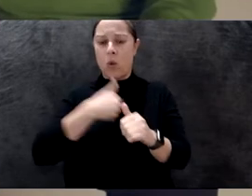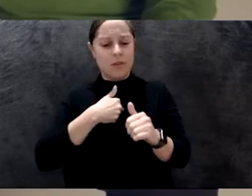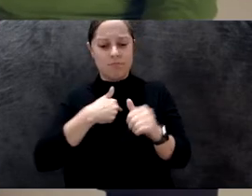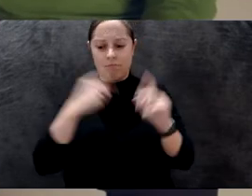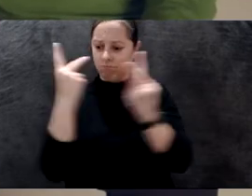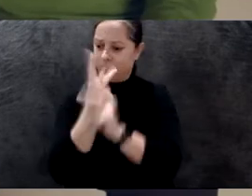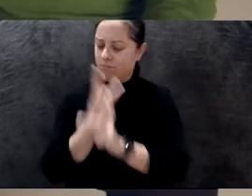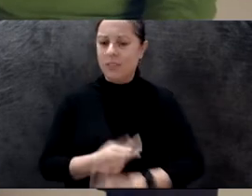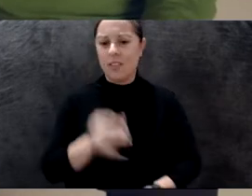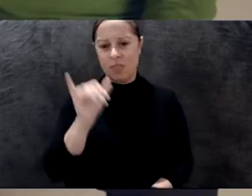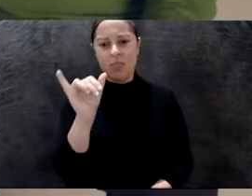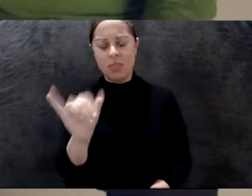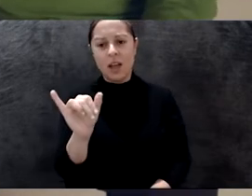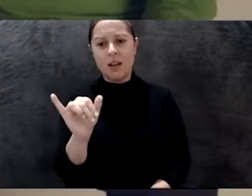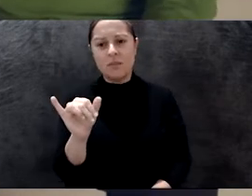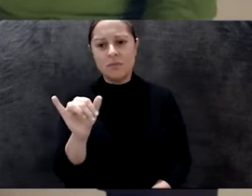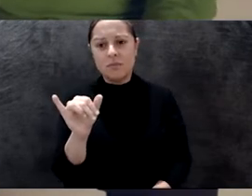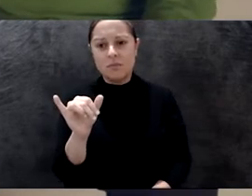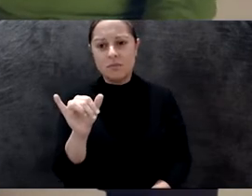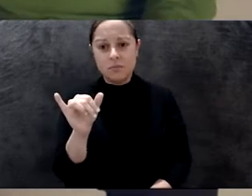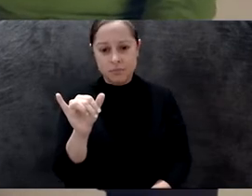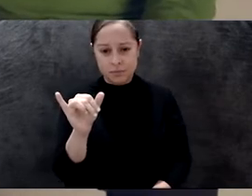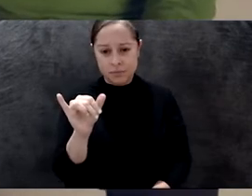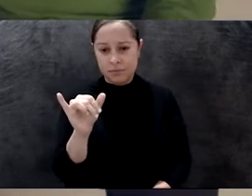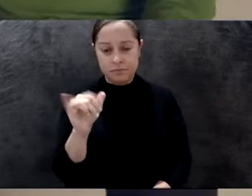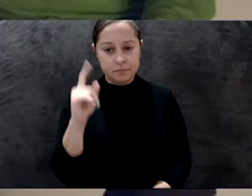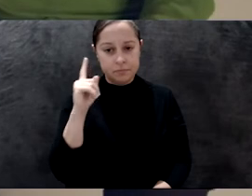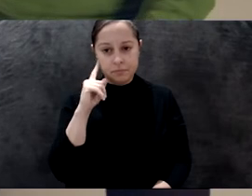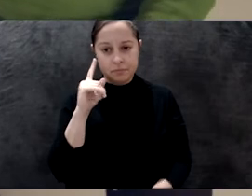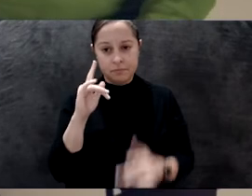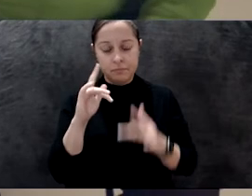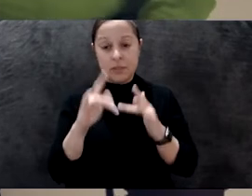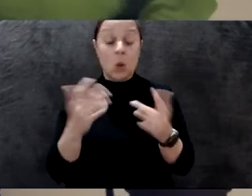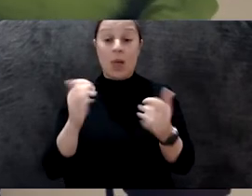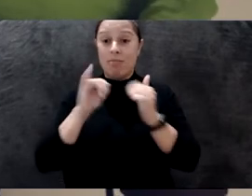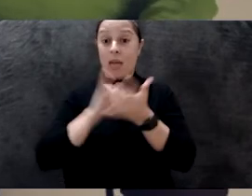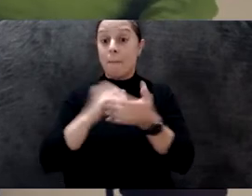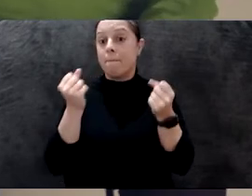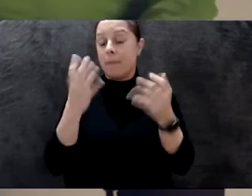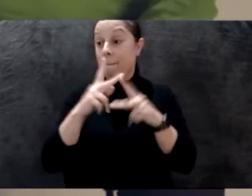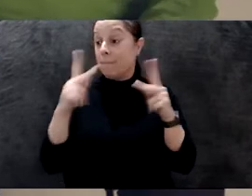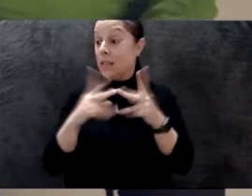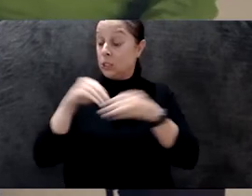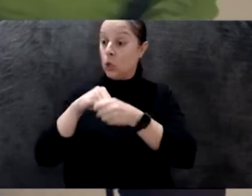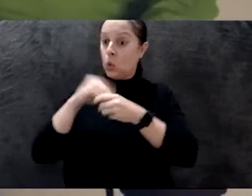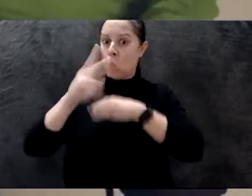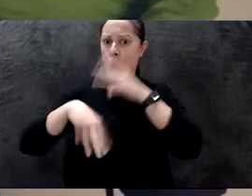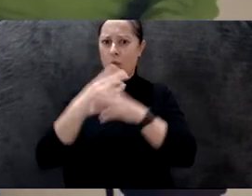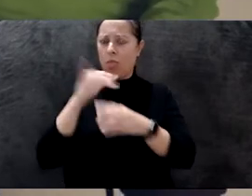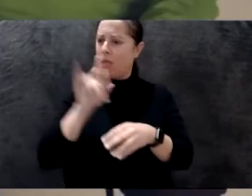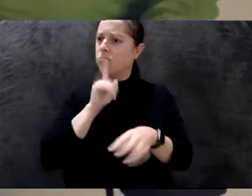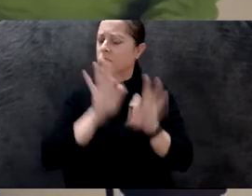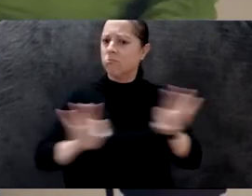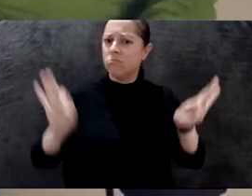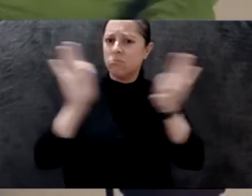being decimated. know, we see in Brazil, in many places around the world. I mean, what for me was crucial in the exhibition, and when I went to Sommier also, is how we